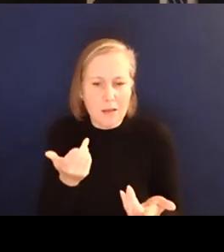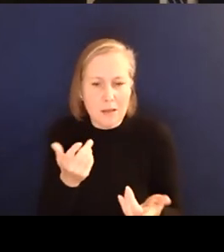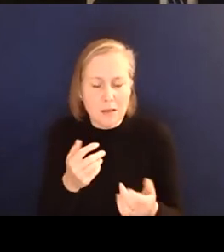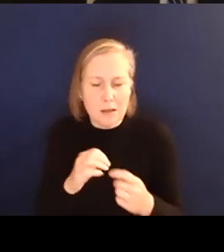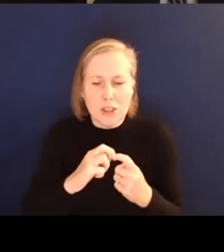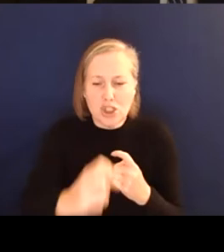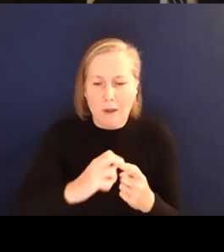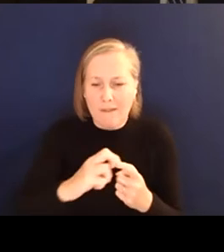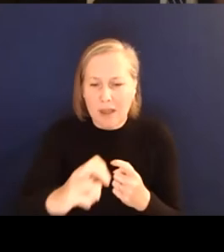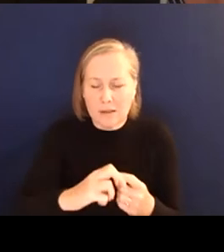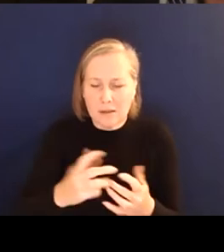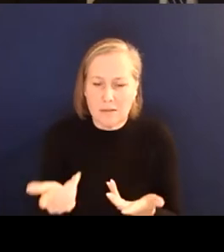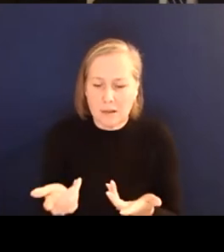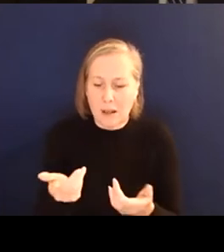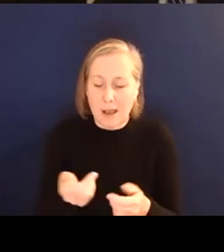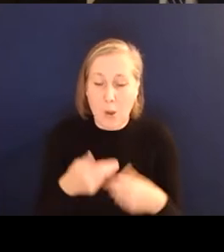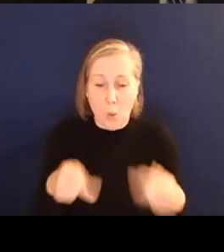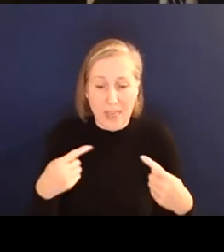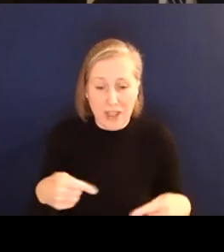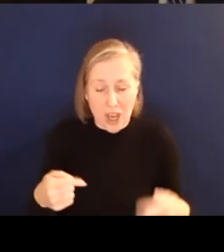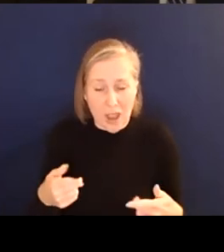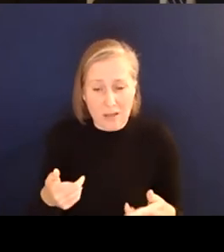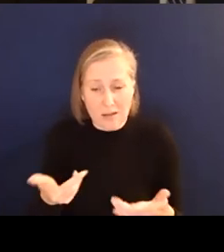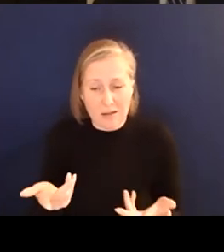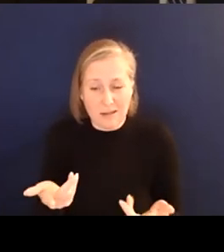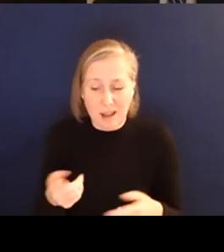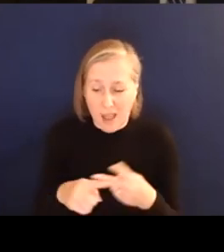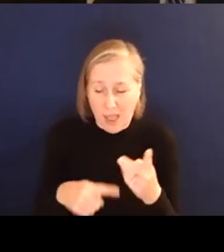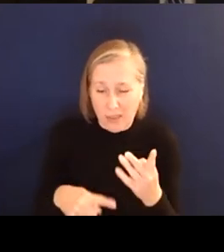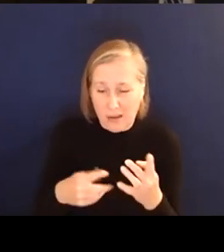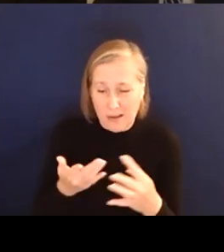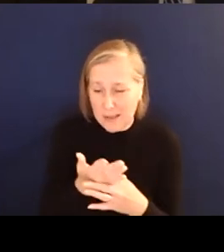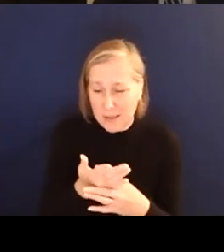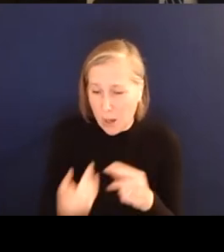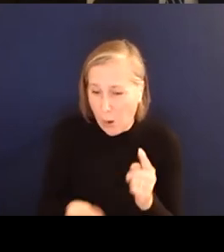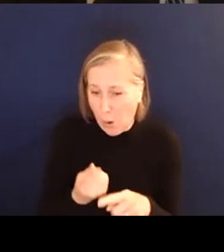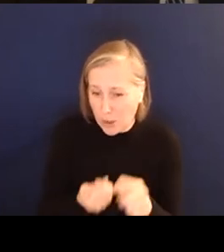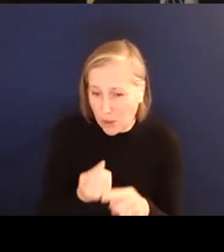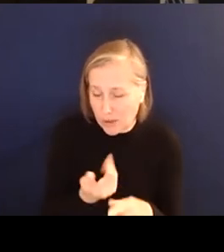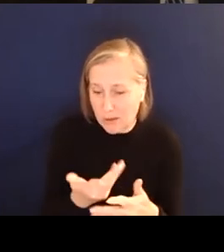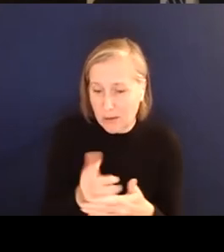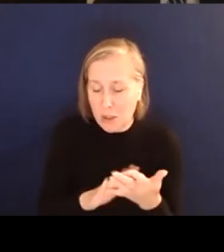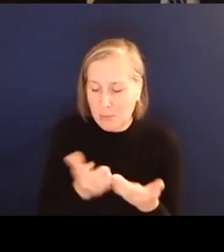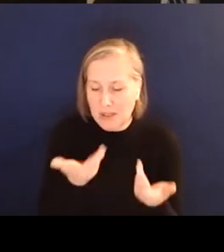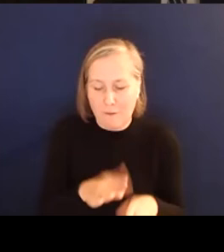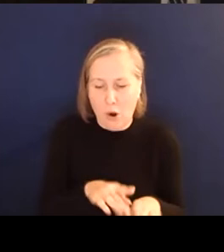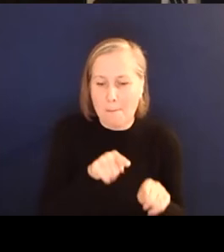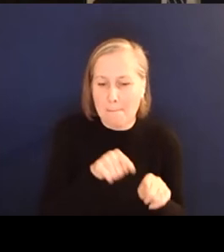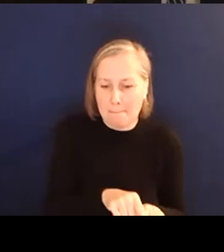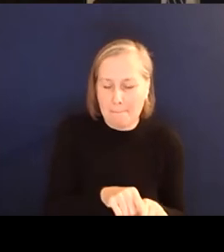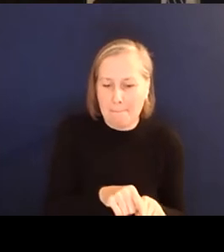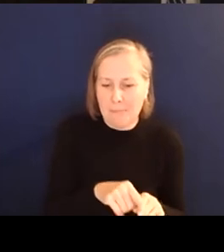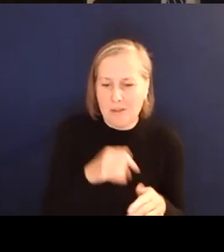for wheelchairs and for other accessibility options that could take people from a metro or to a metro